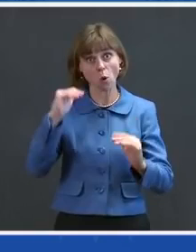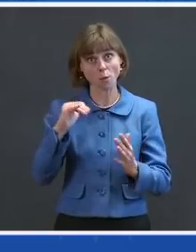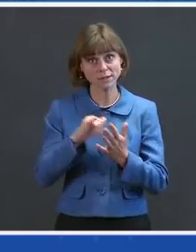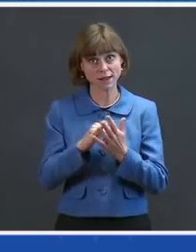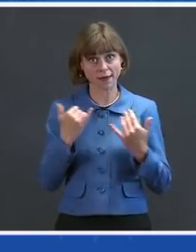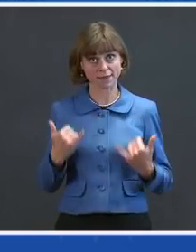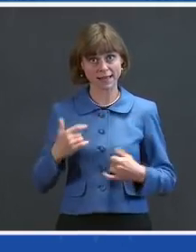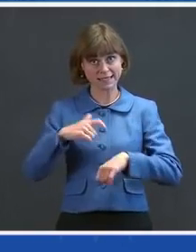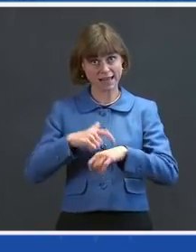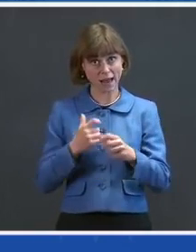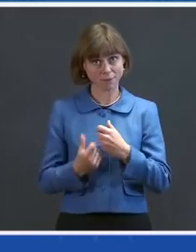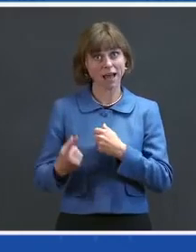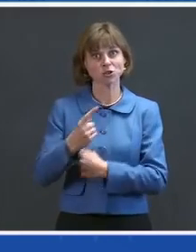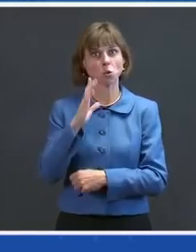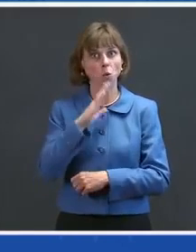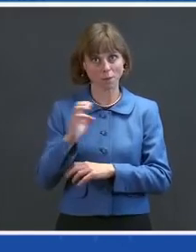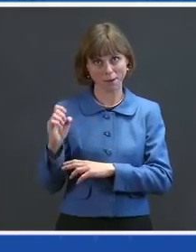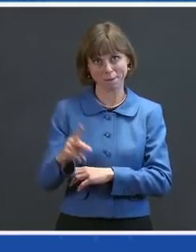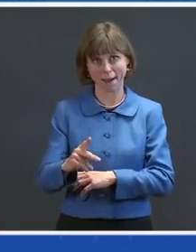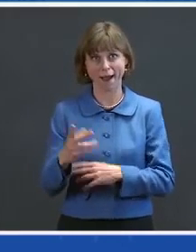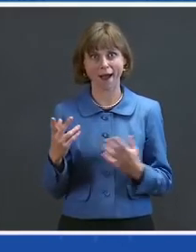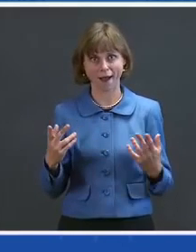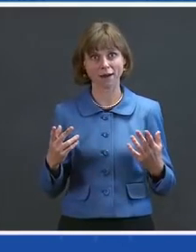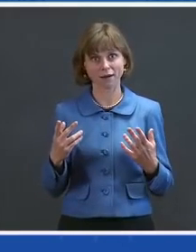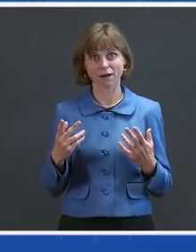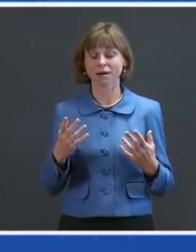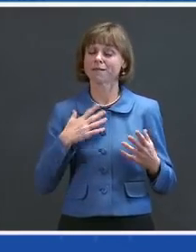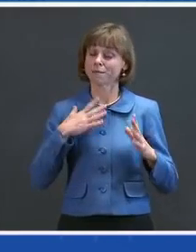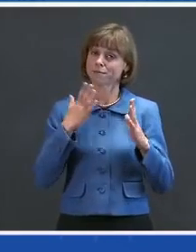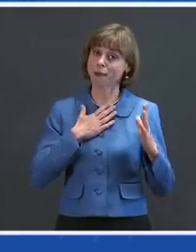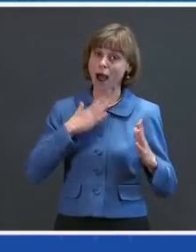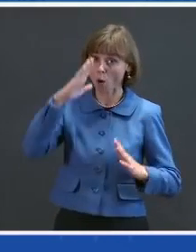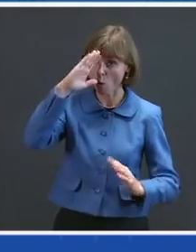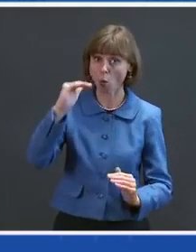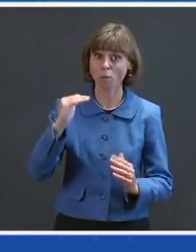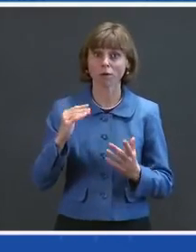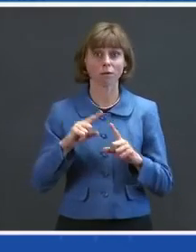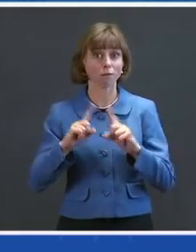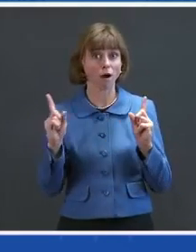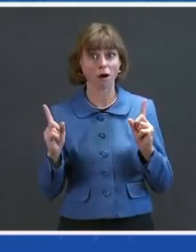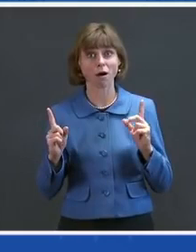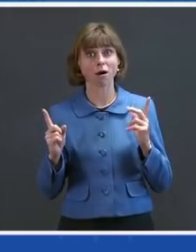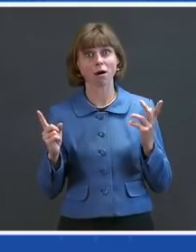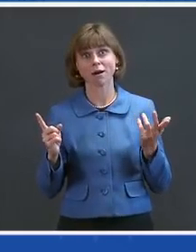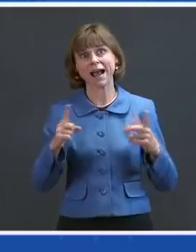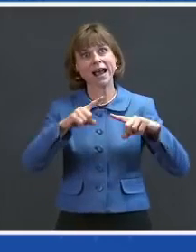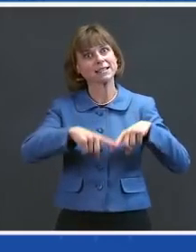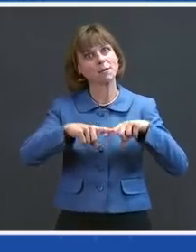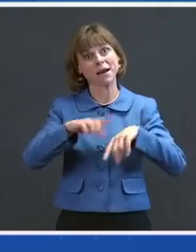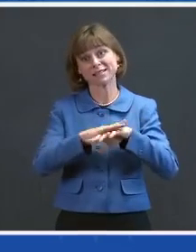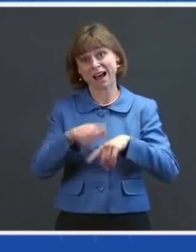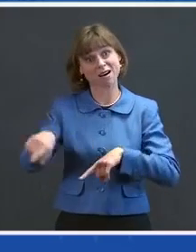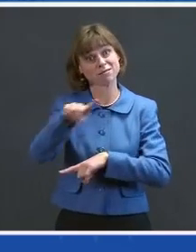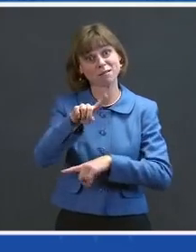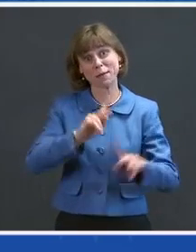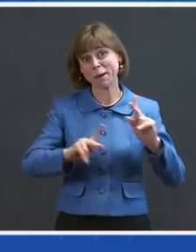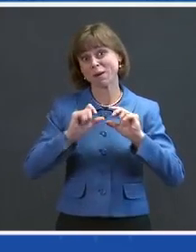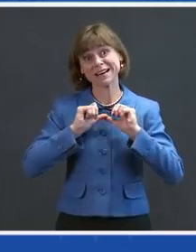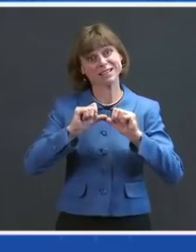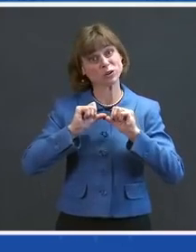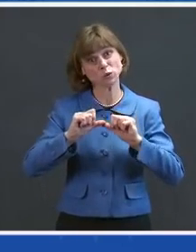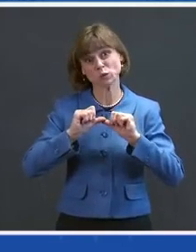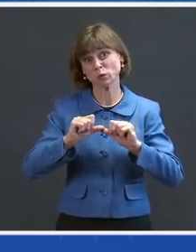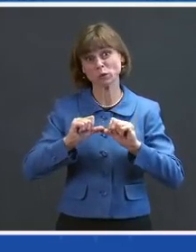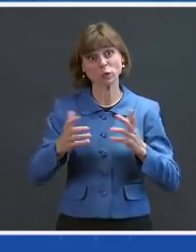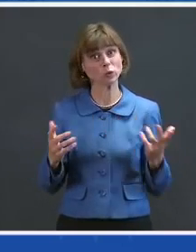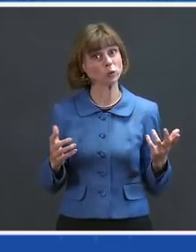this time next year, we're going to get back to normal before that. My hope. But again, it depends on people to continue, continue